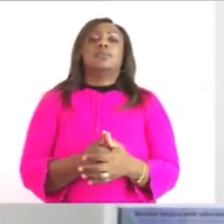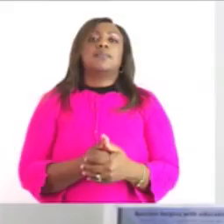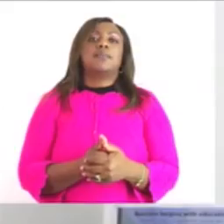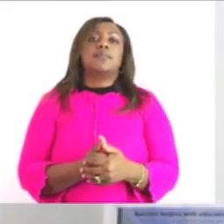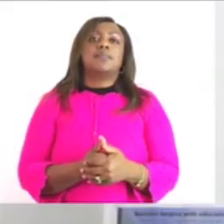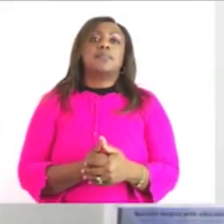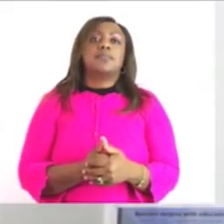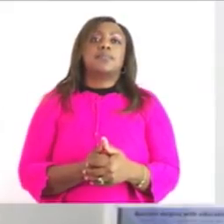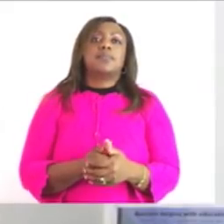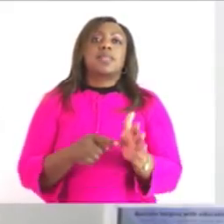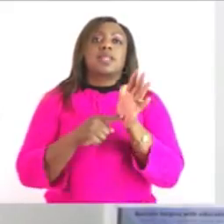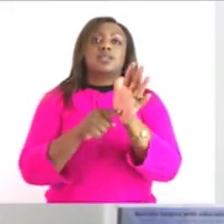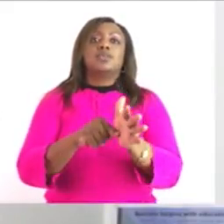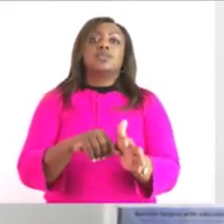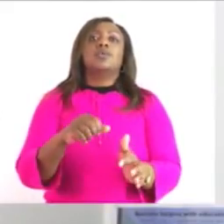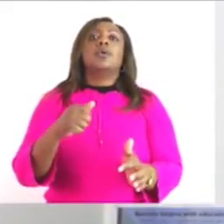estimation